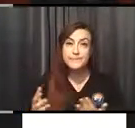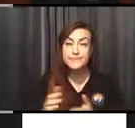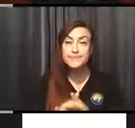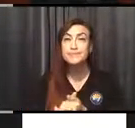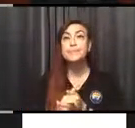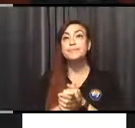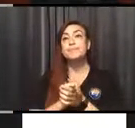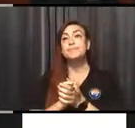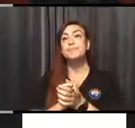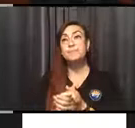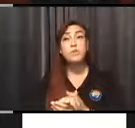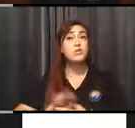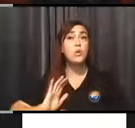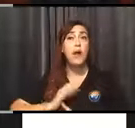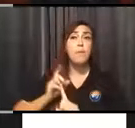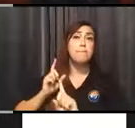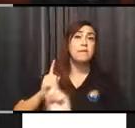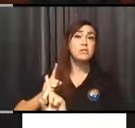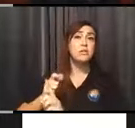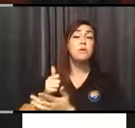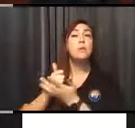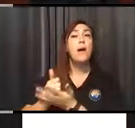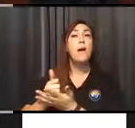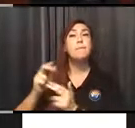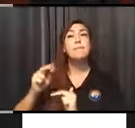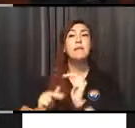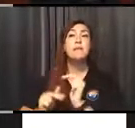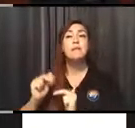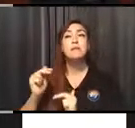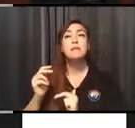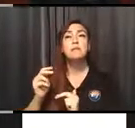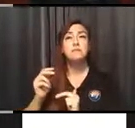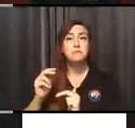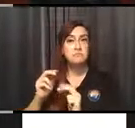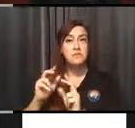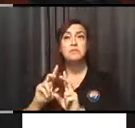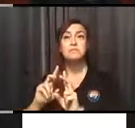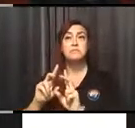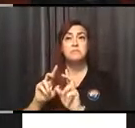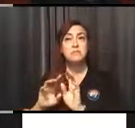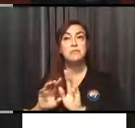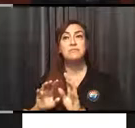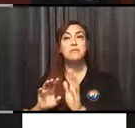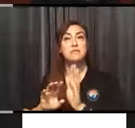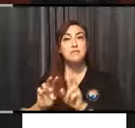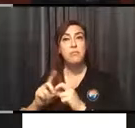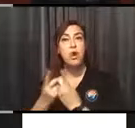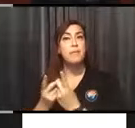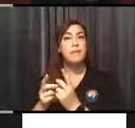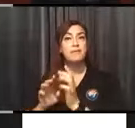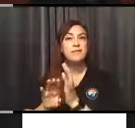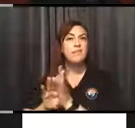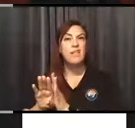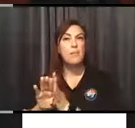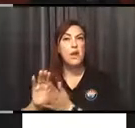Our mission is to help build department, developmental partnerships. We are a